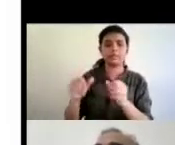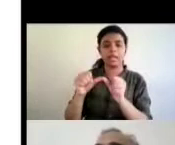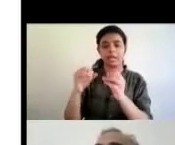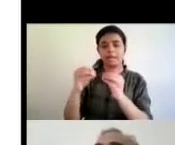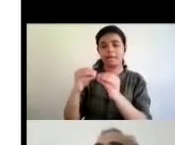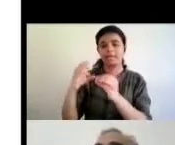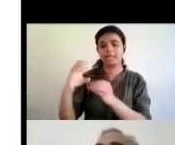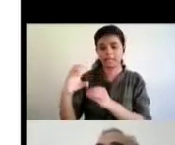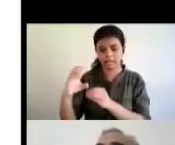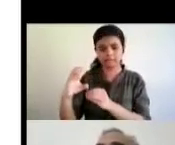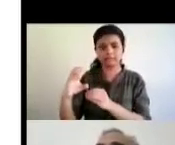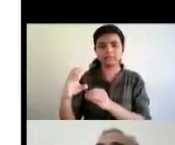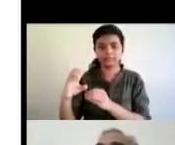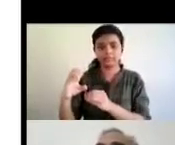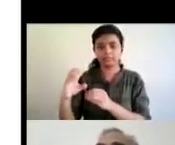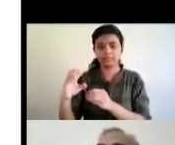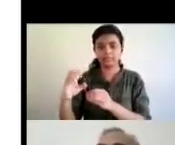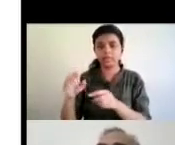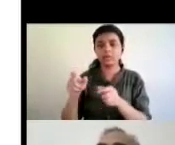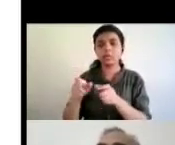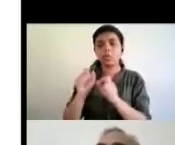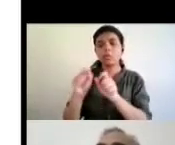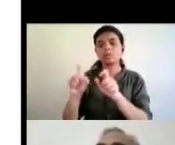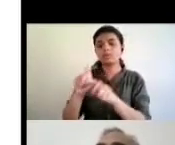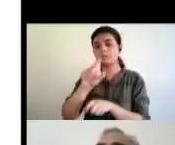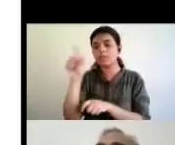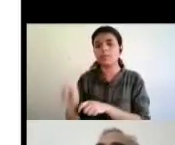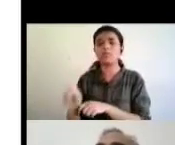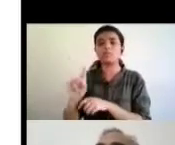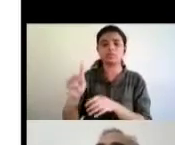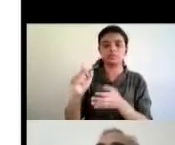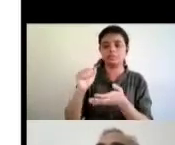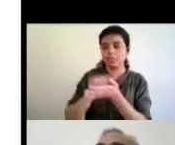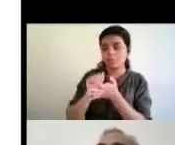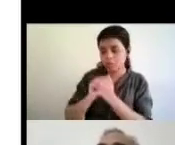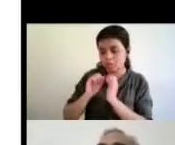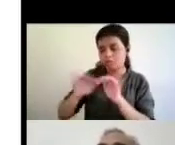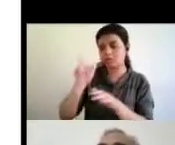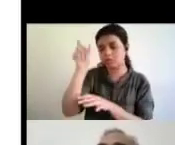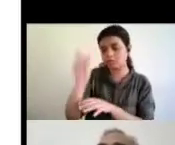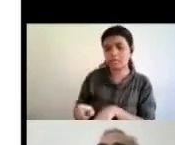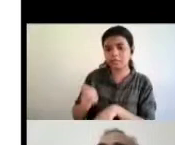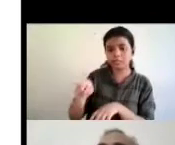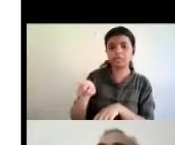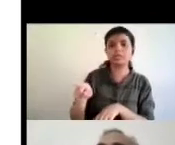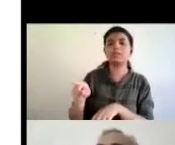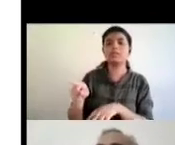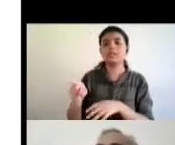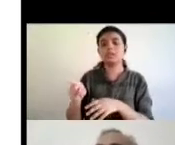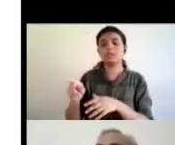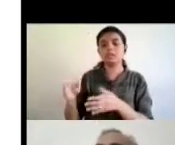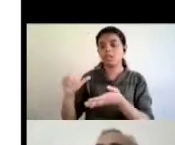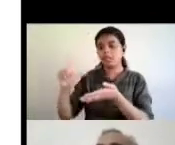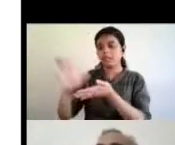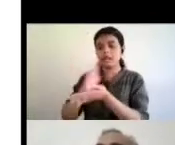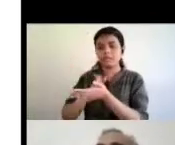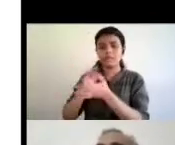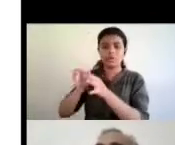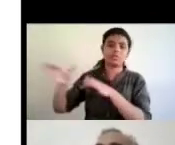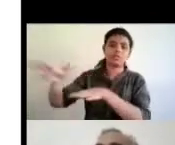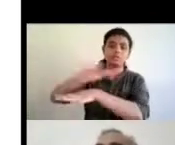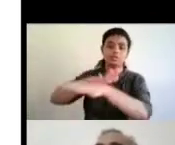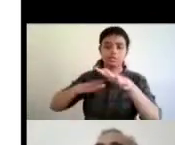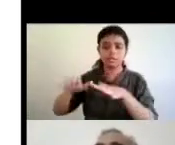has a board which has representatives of authors the international tradition of library association the